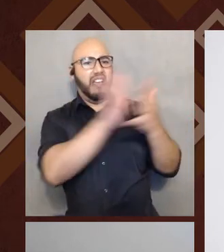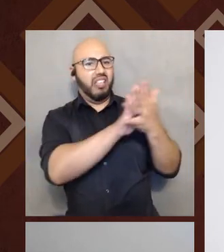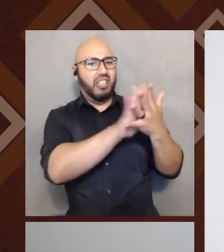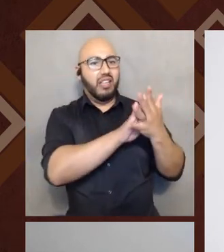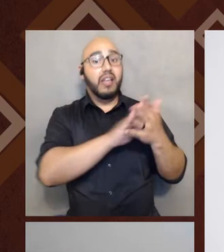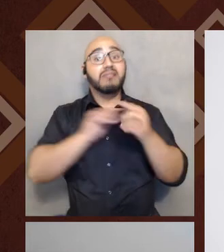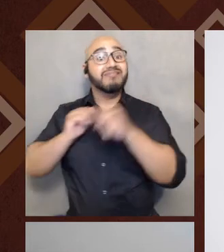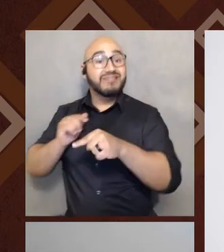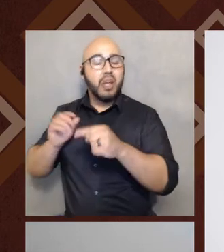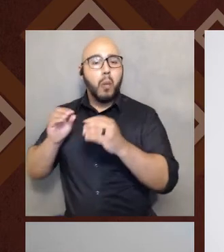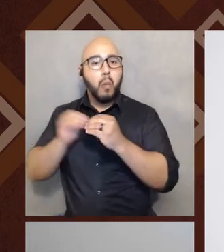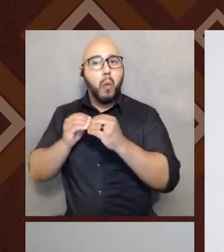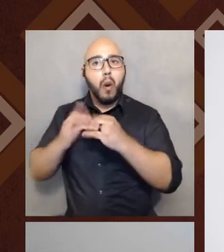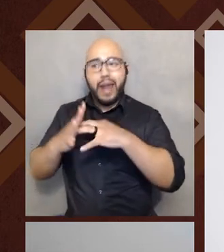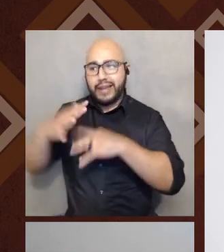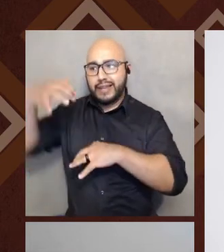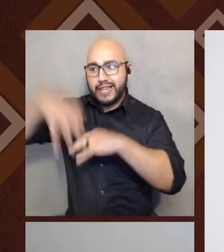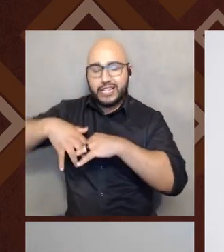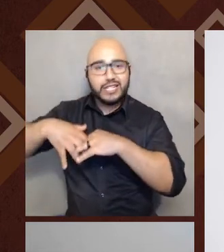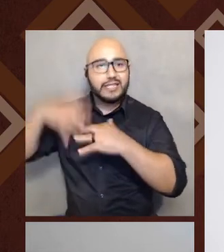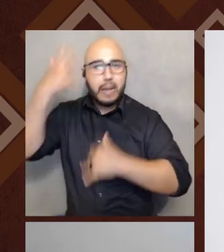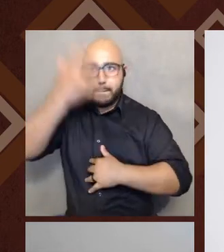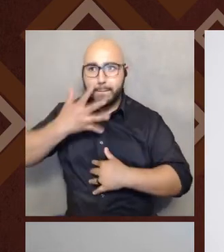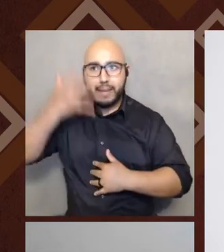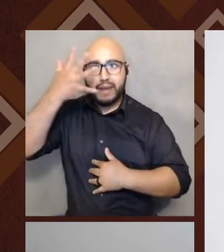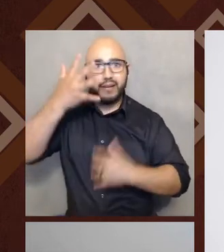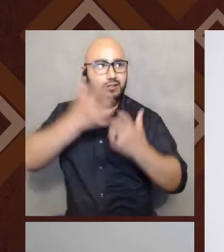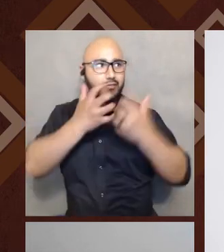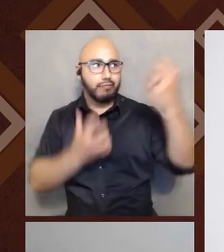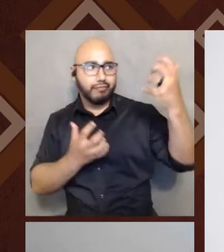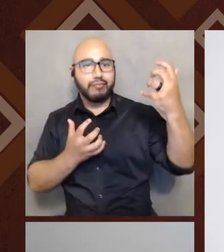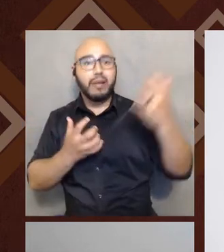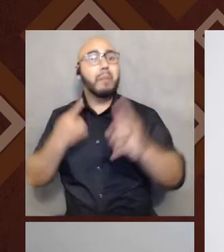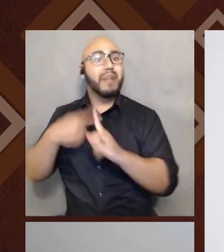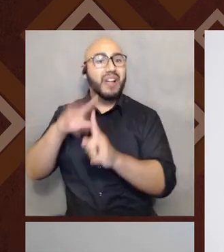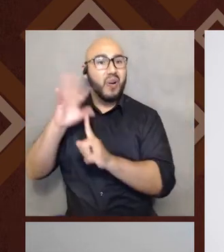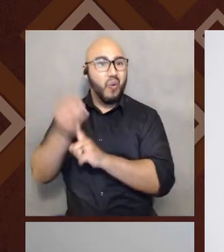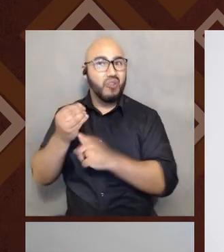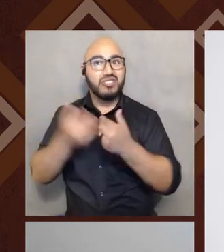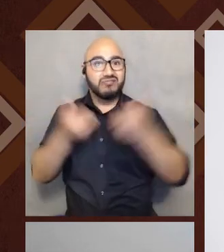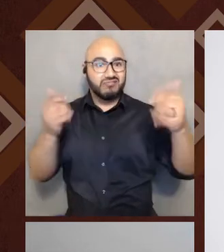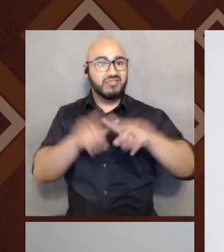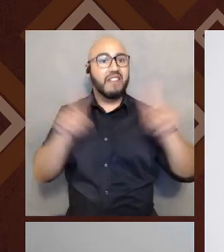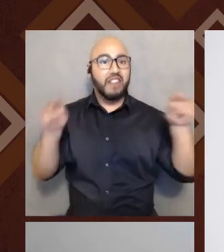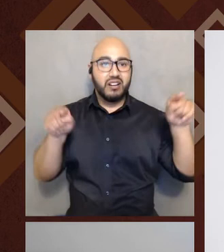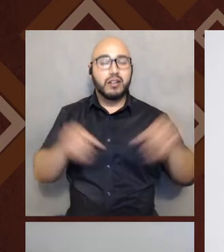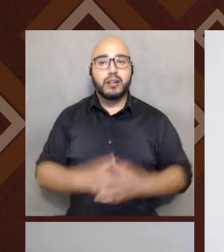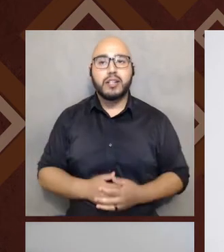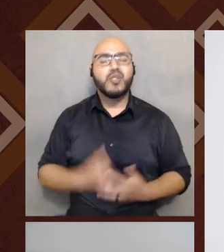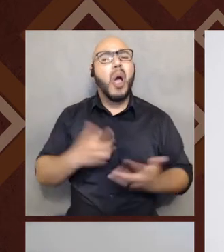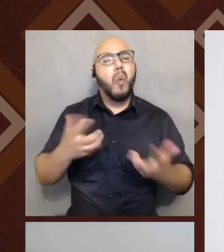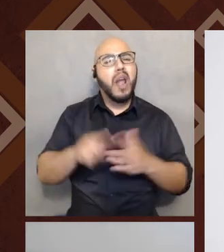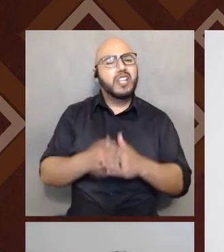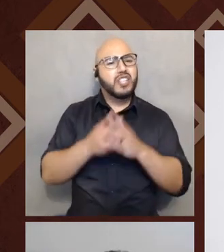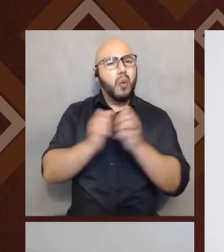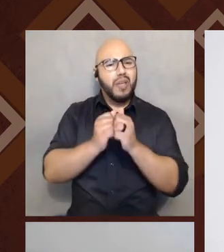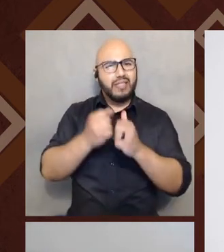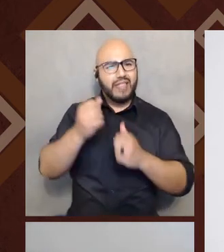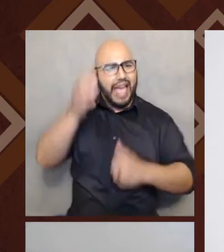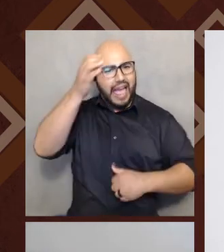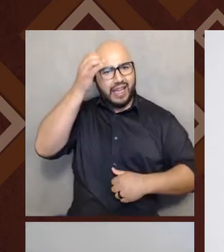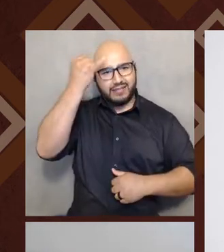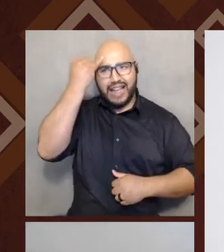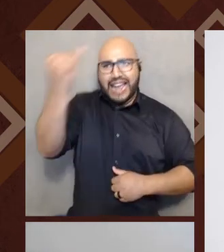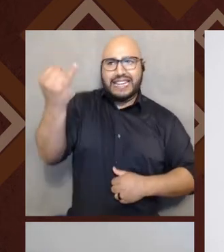indigenous in appearance and culture. So I wanted to start there just with an idea by somebody who